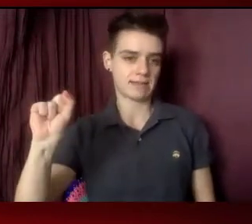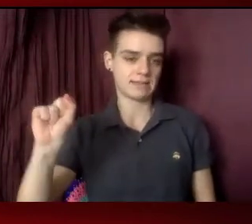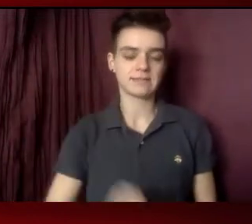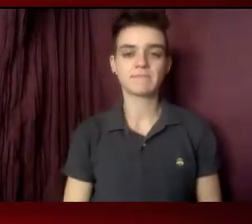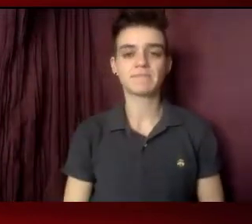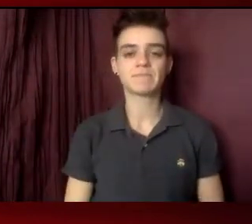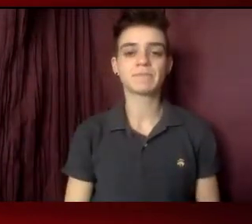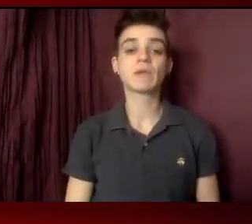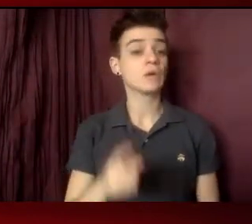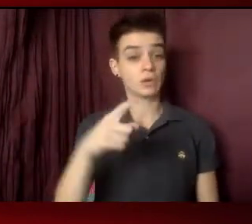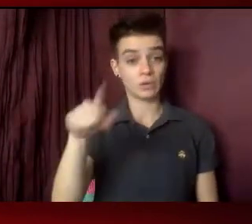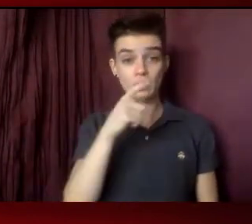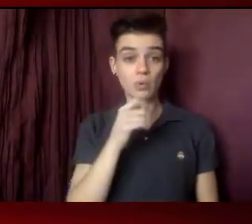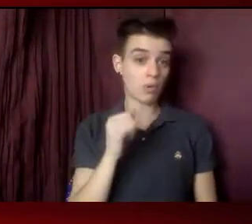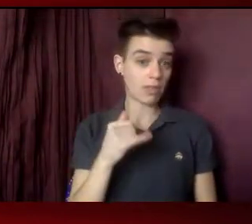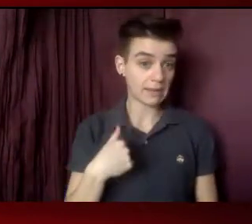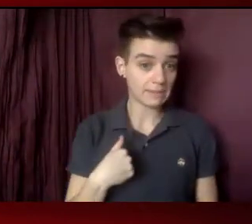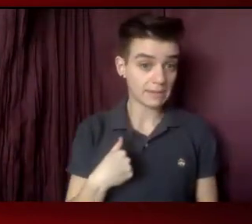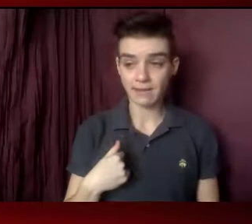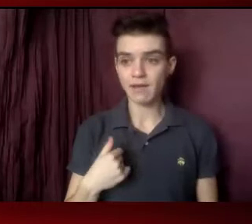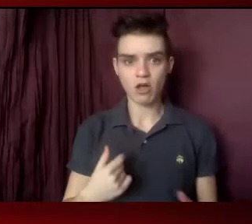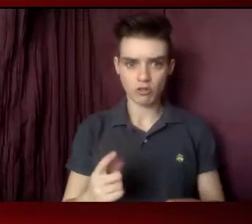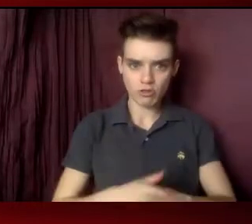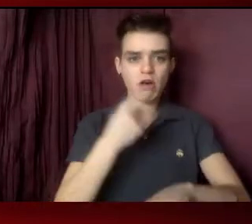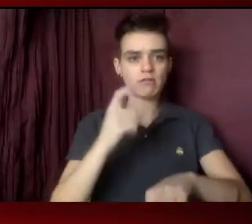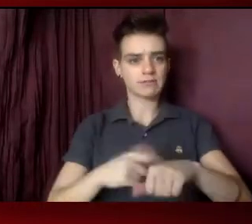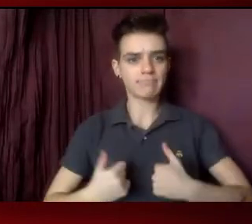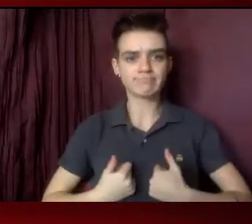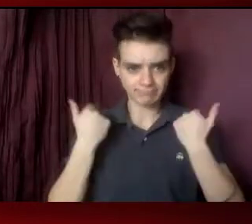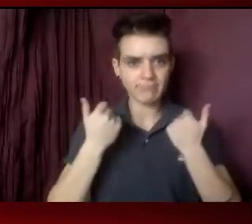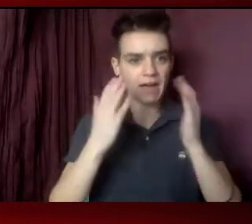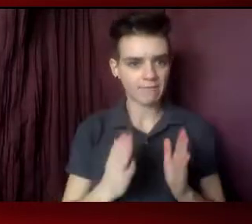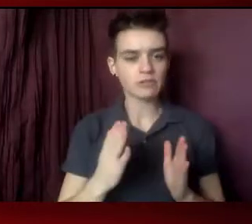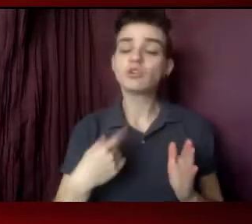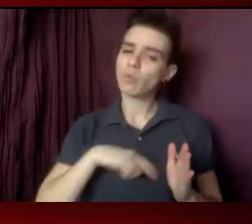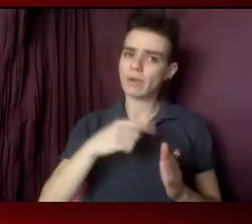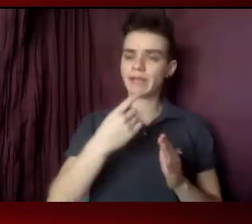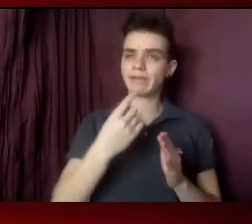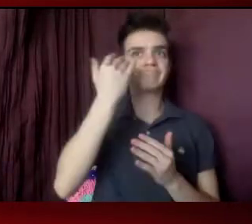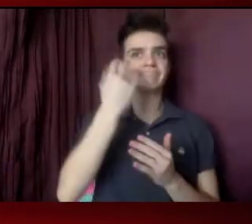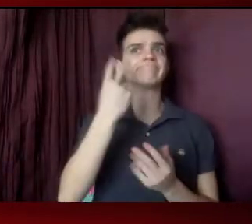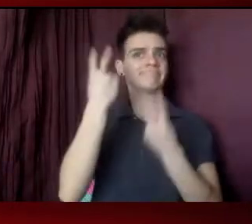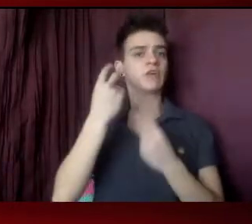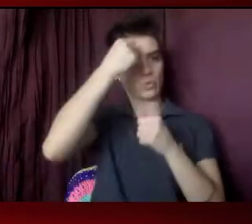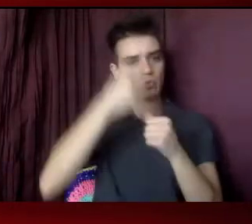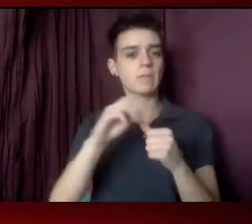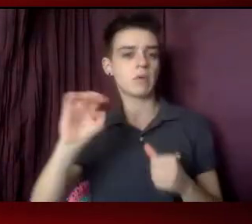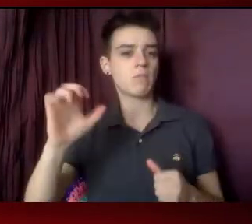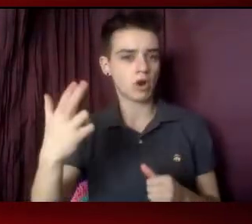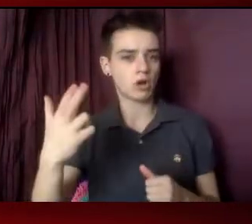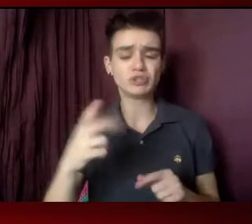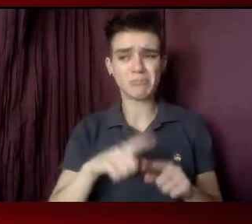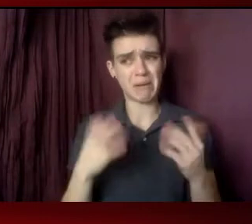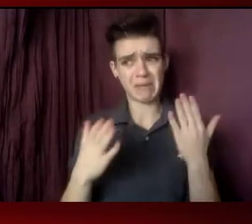like me who are long time survivors, we remember March of 81, but we probably don't remember it for anything very significant.